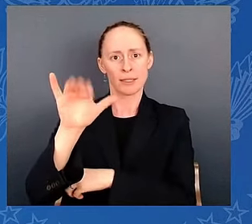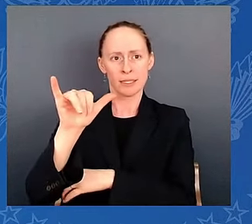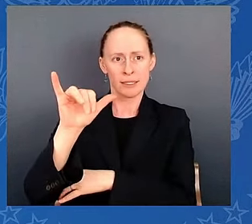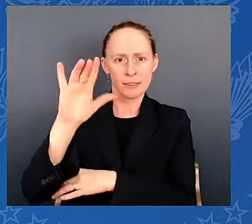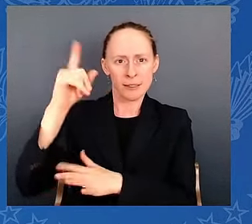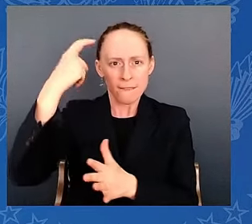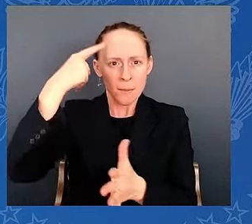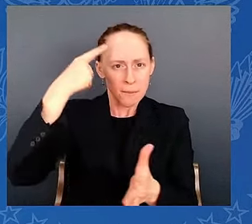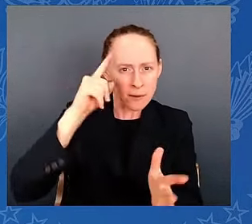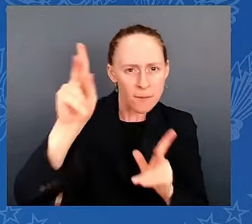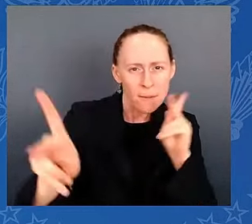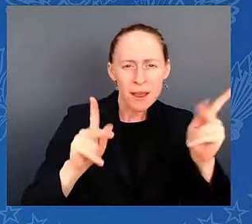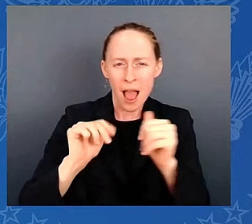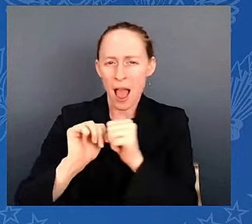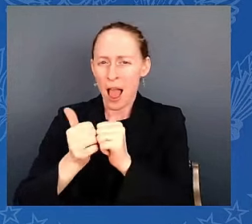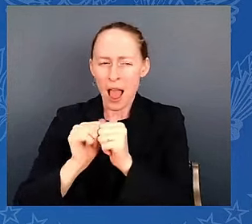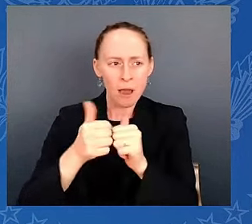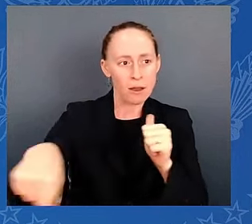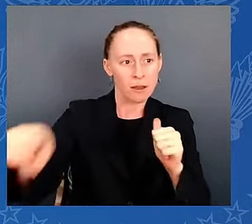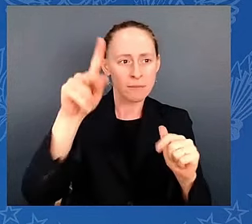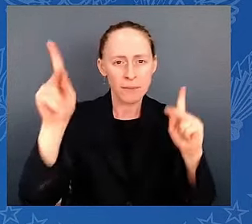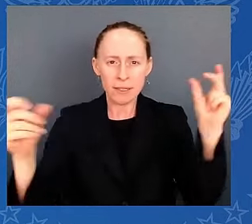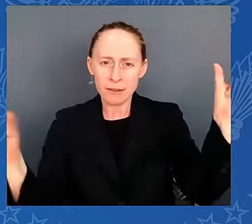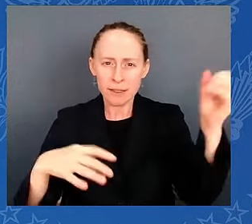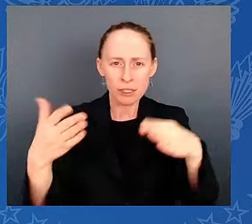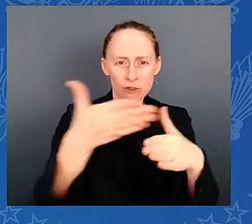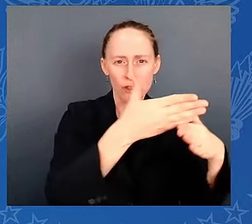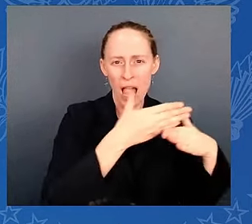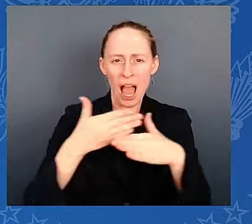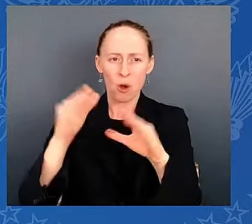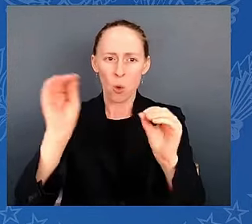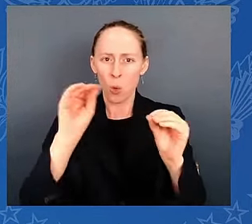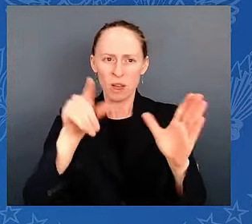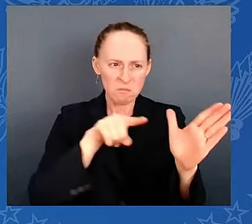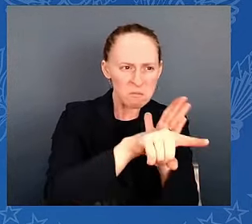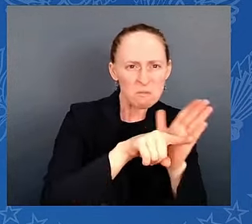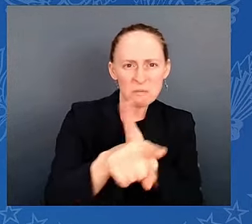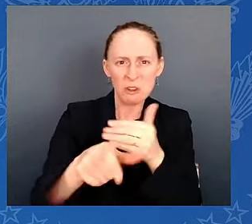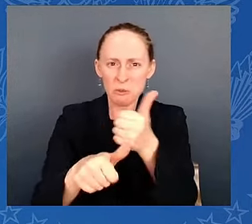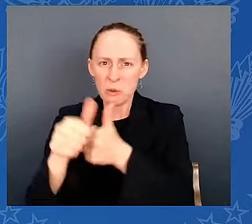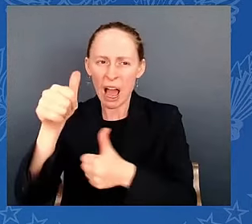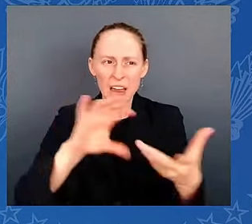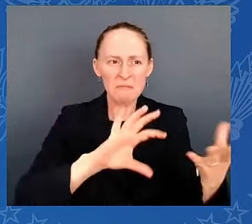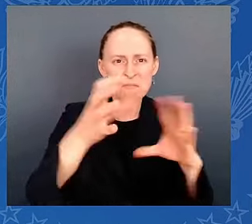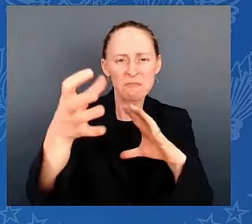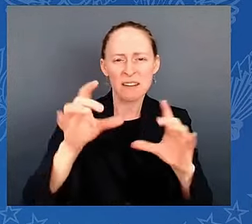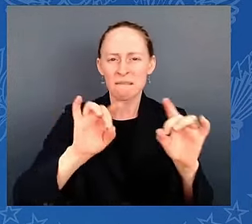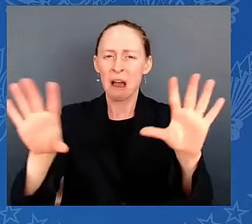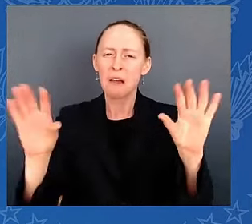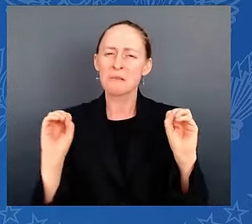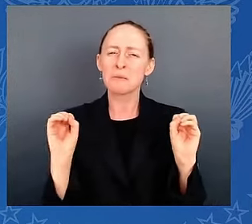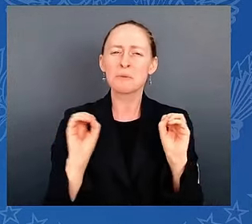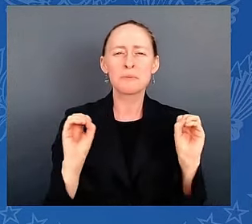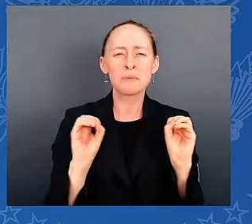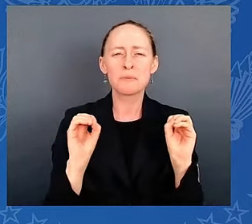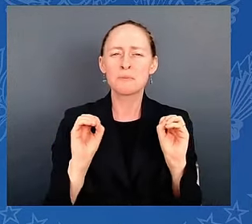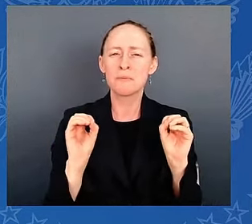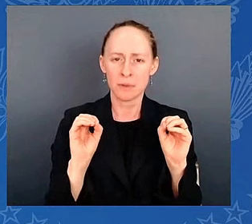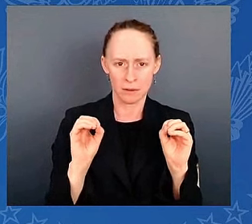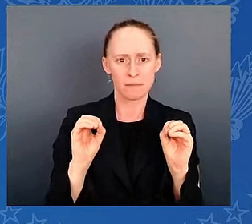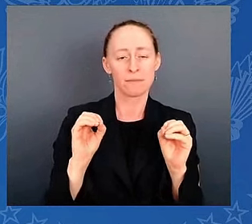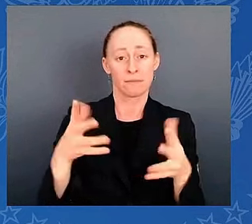In American democracy, where arguments are made in good faith. In American democracy, where the rule of law is respected.